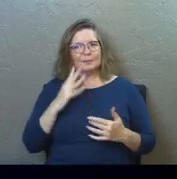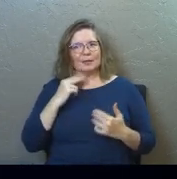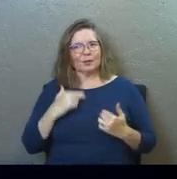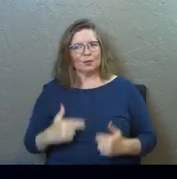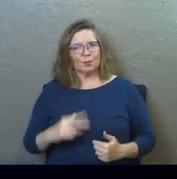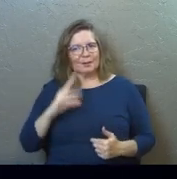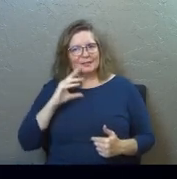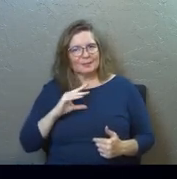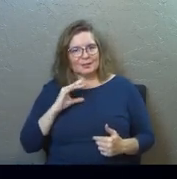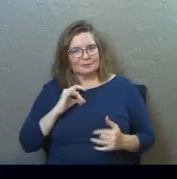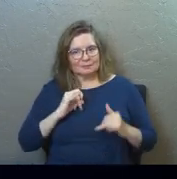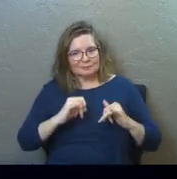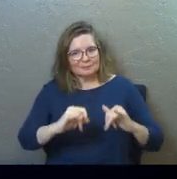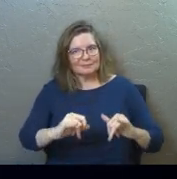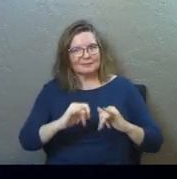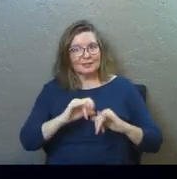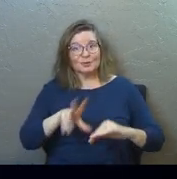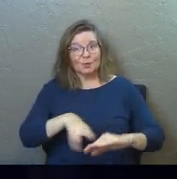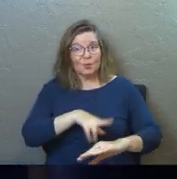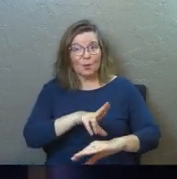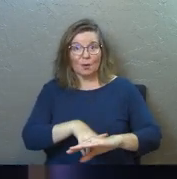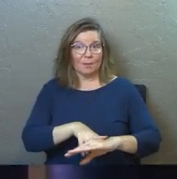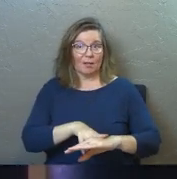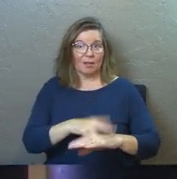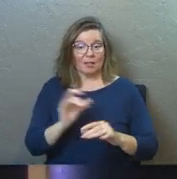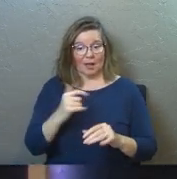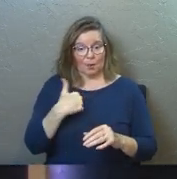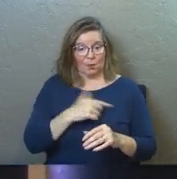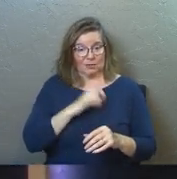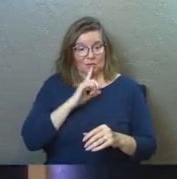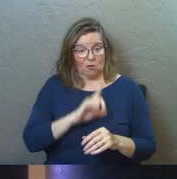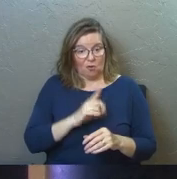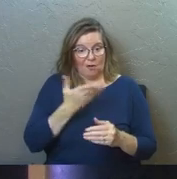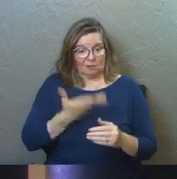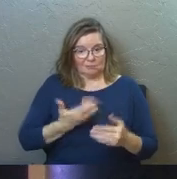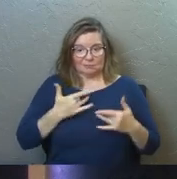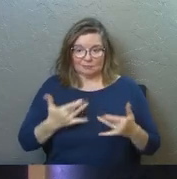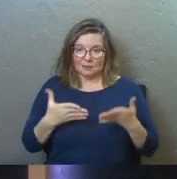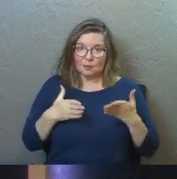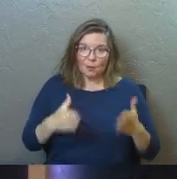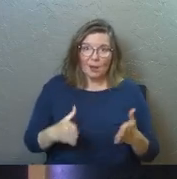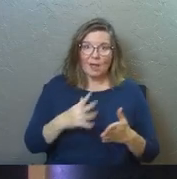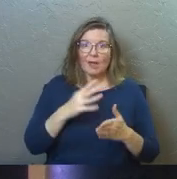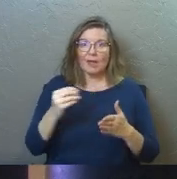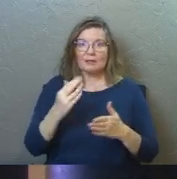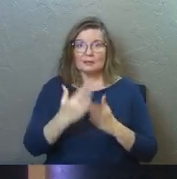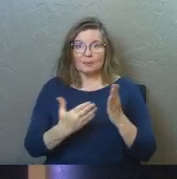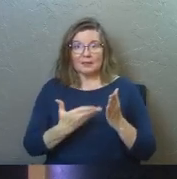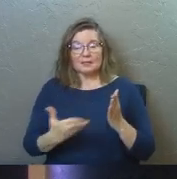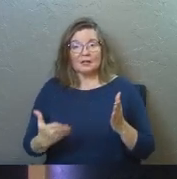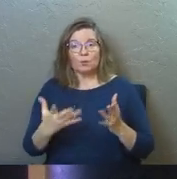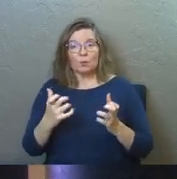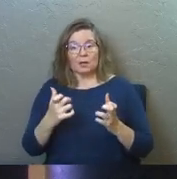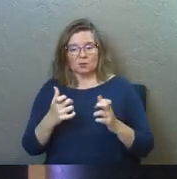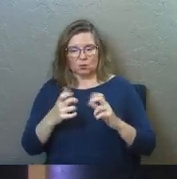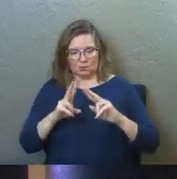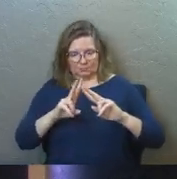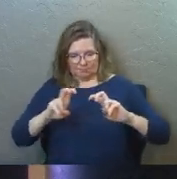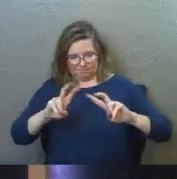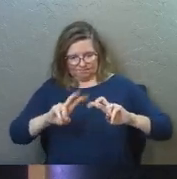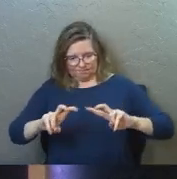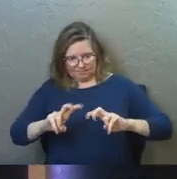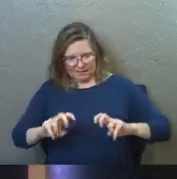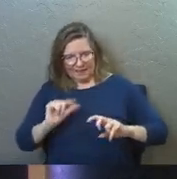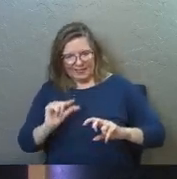it's just so normal, like we just are this way, and some of this stuff, once you get underneath the